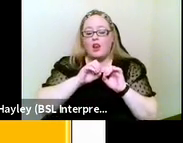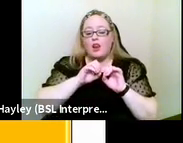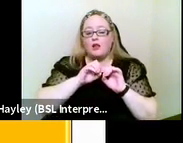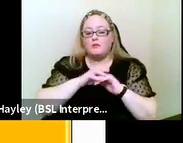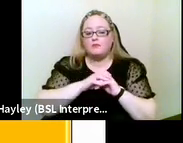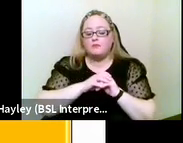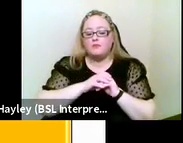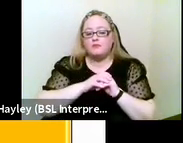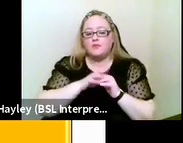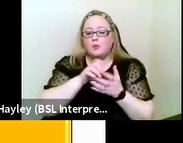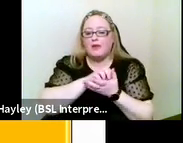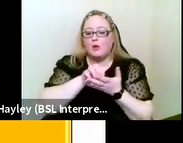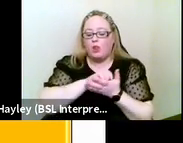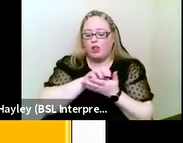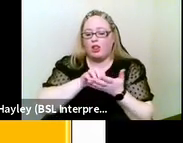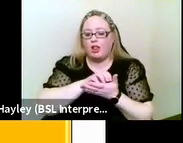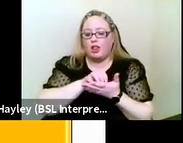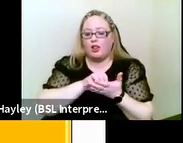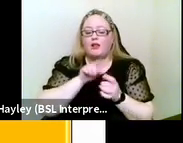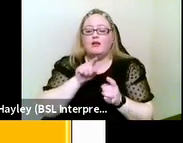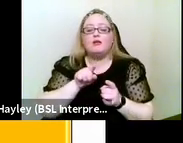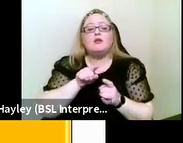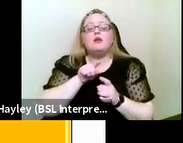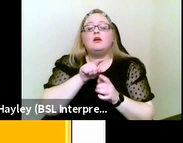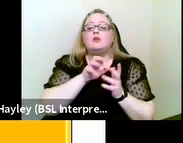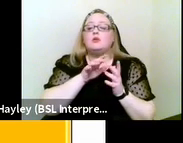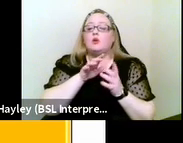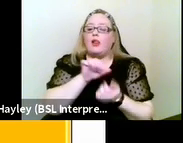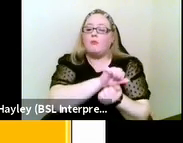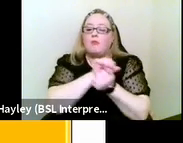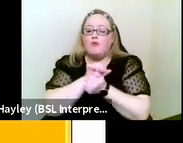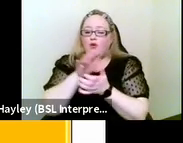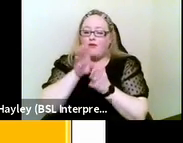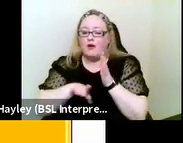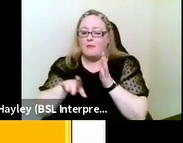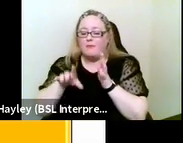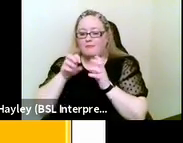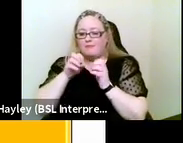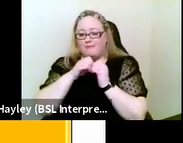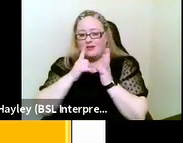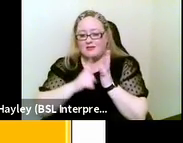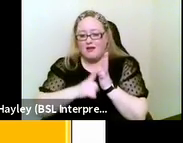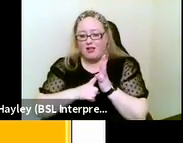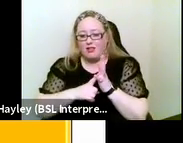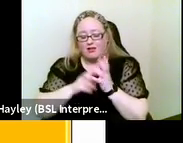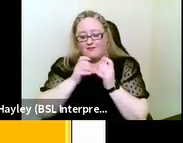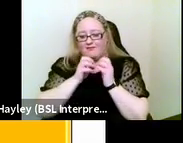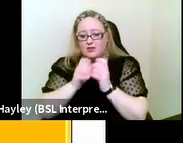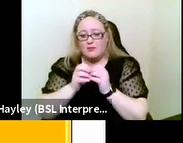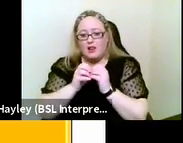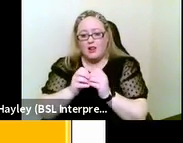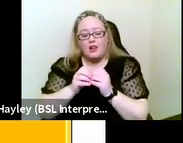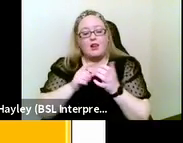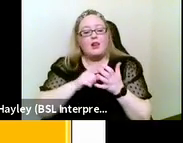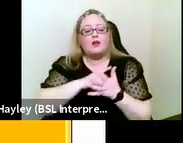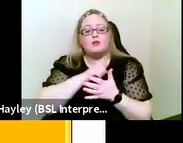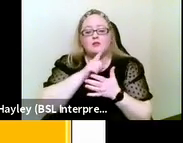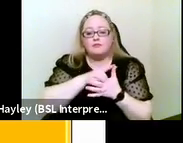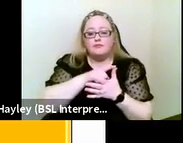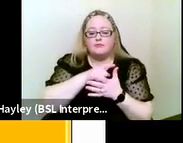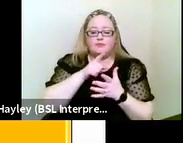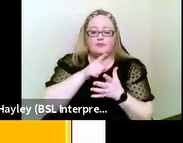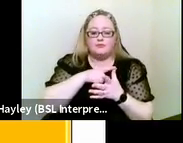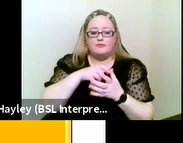Again, the words are spelled out and various touch and symbols on the hand indicate each of the letters